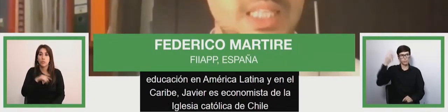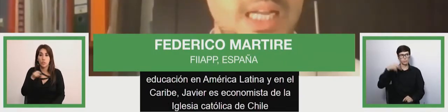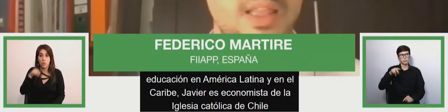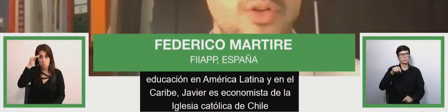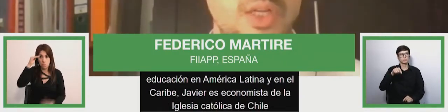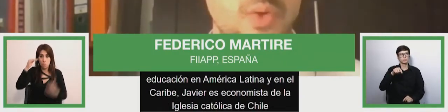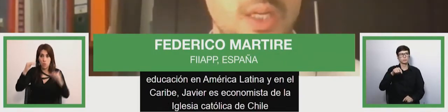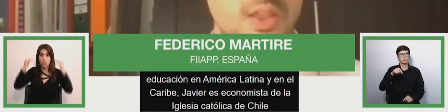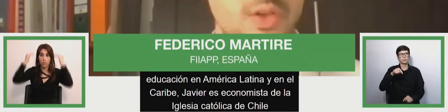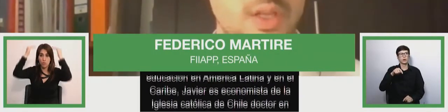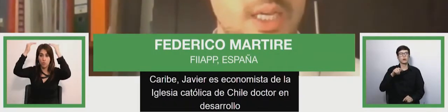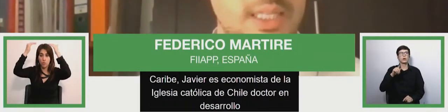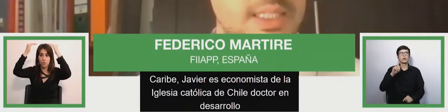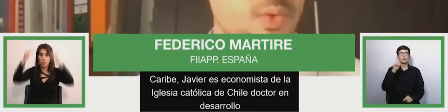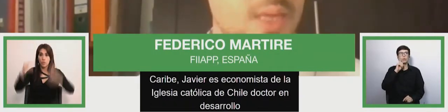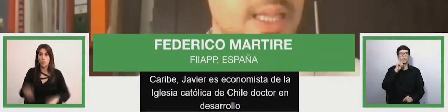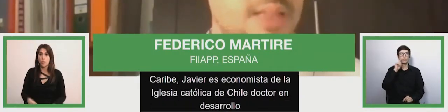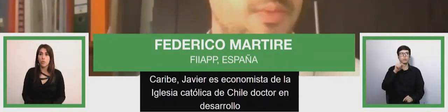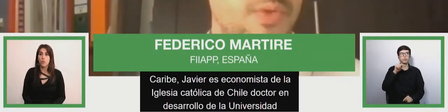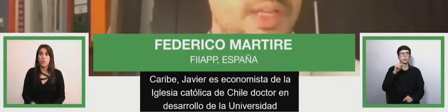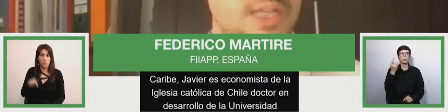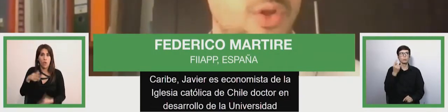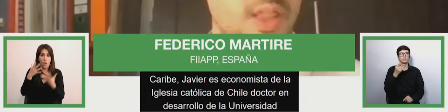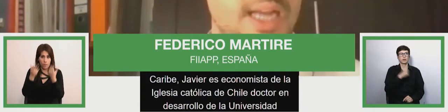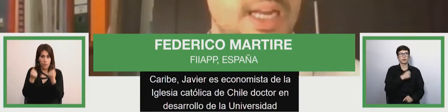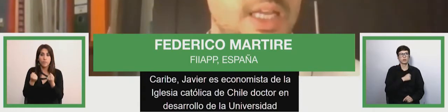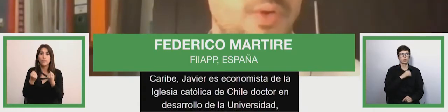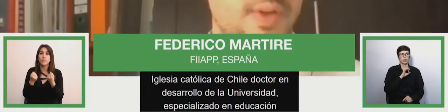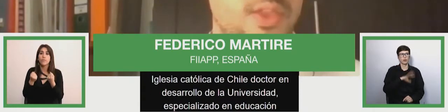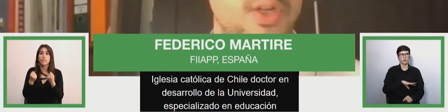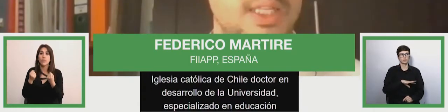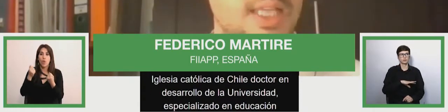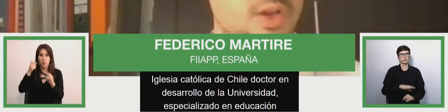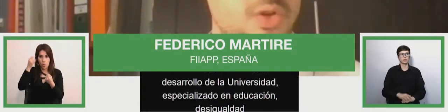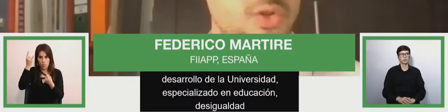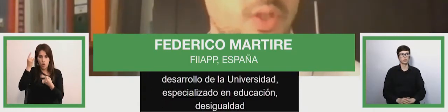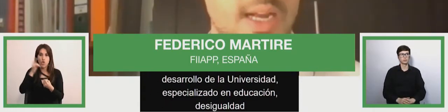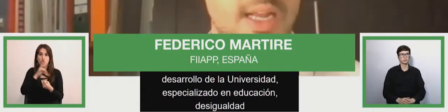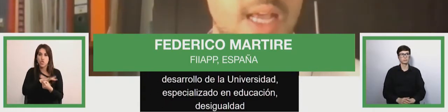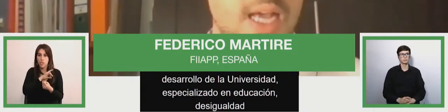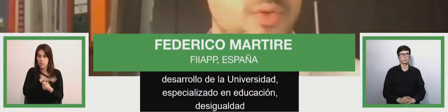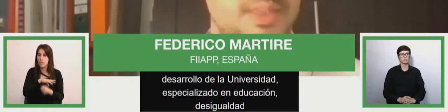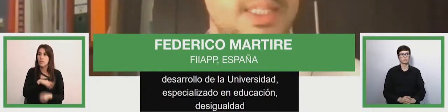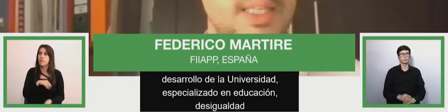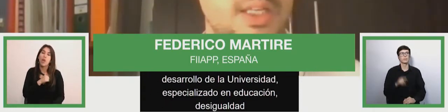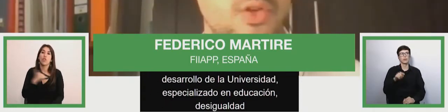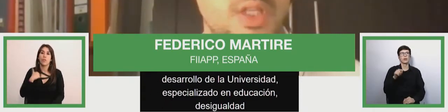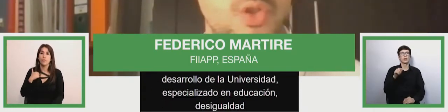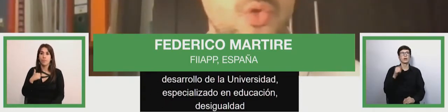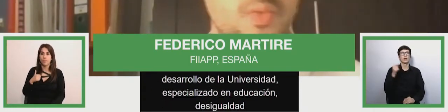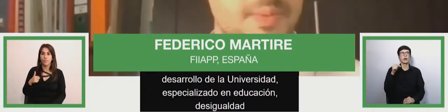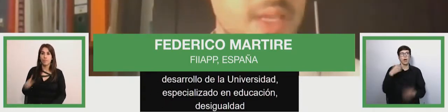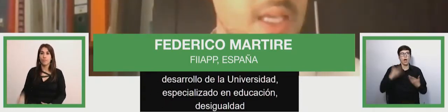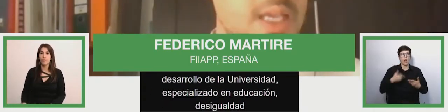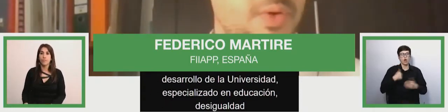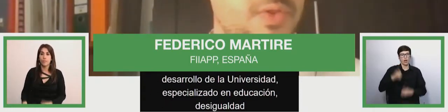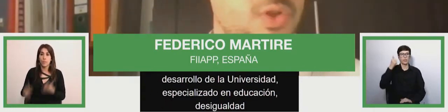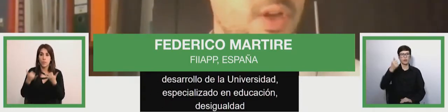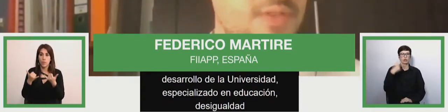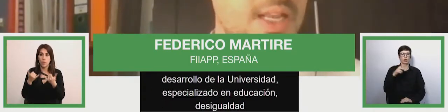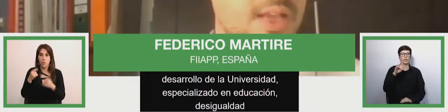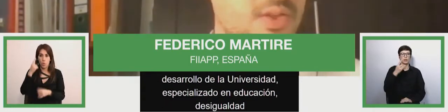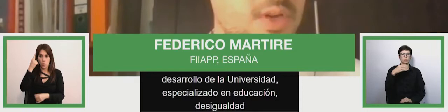inclusion, disability, innovation, sociability, currently director of SUMA and affiliated doctor